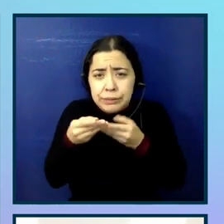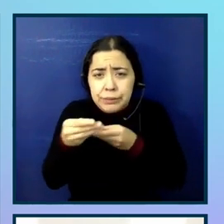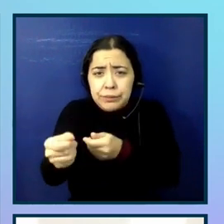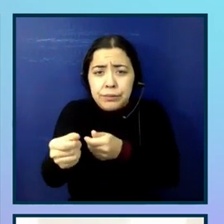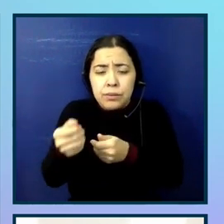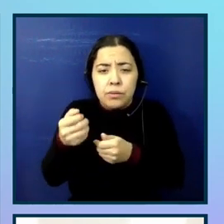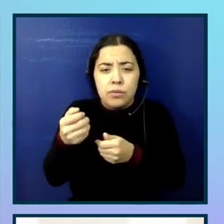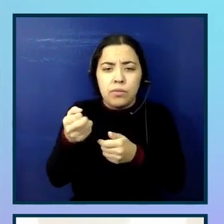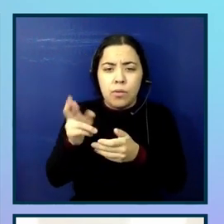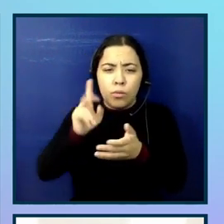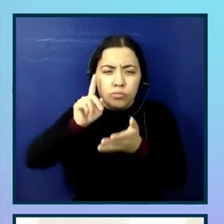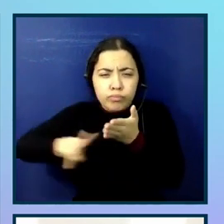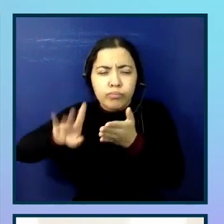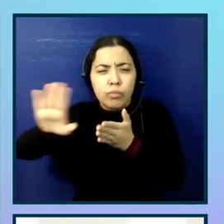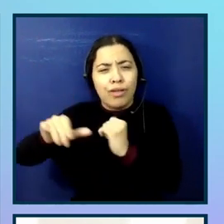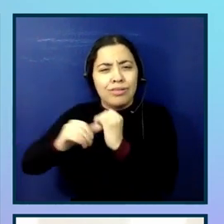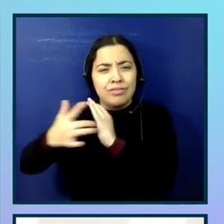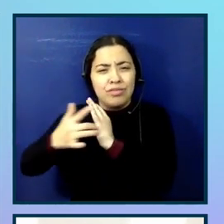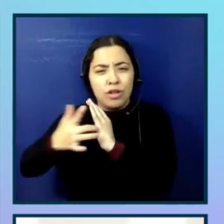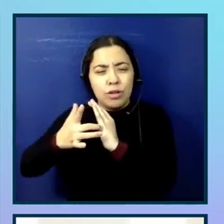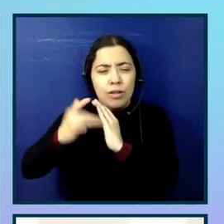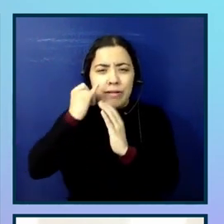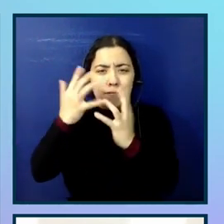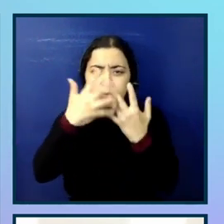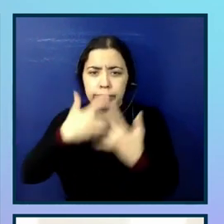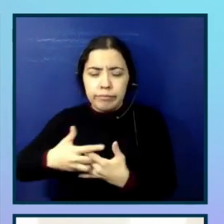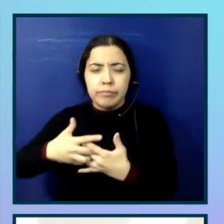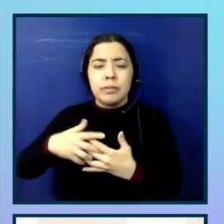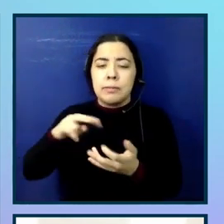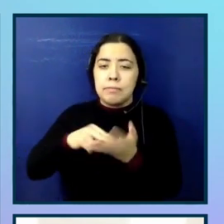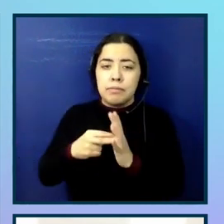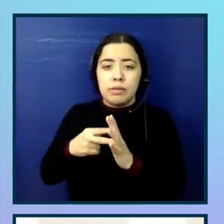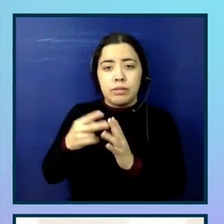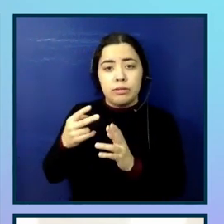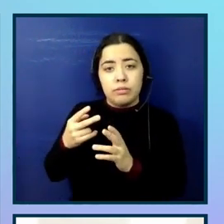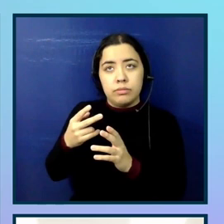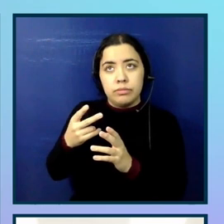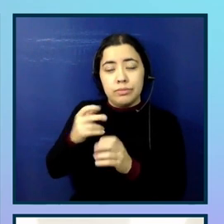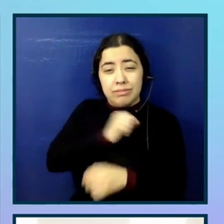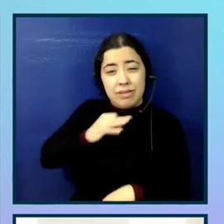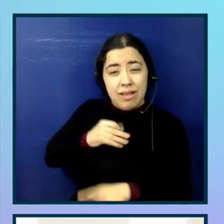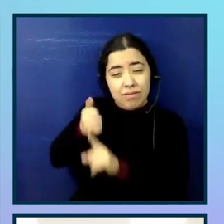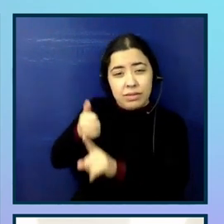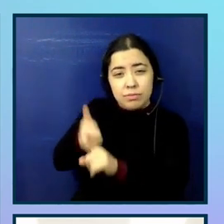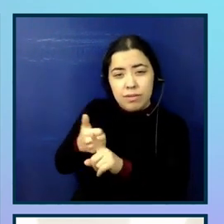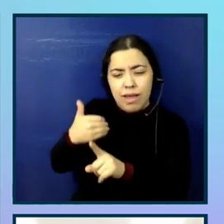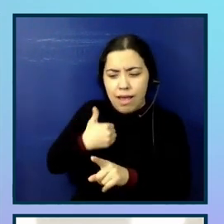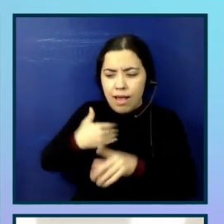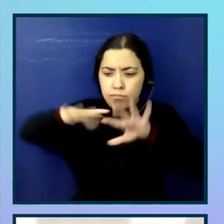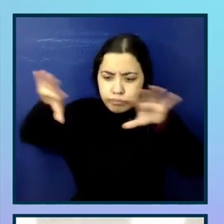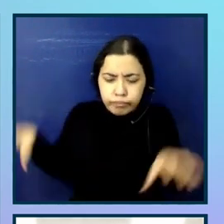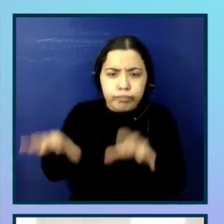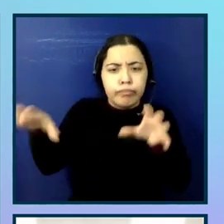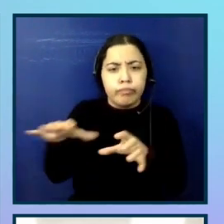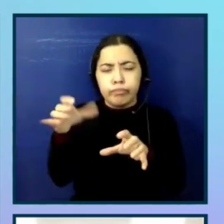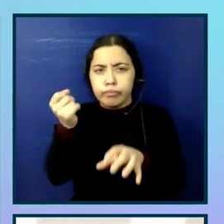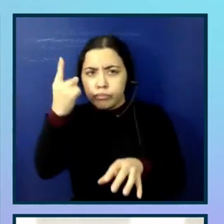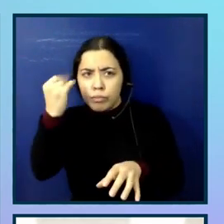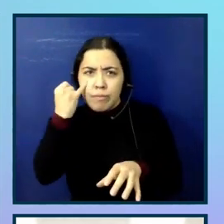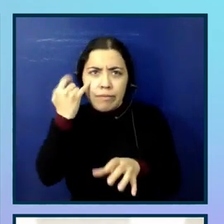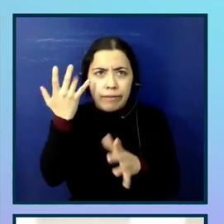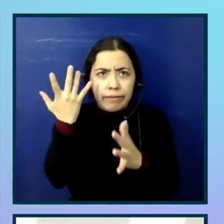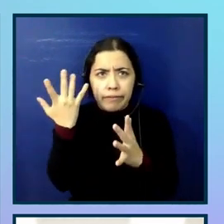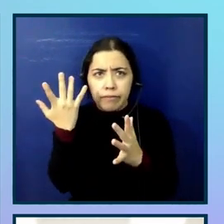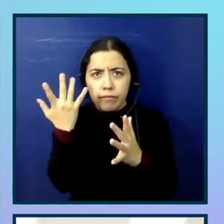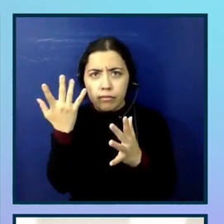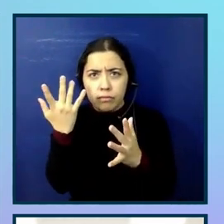hands-on and practical application of the tools available and understood the basic level of coverage that we needed